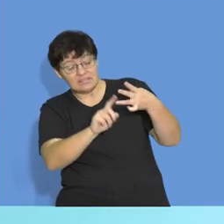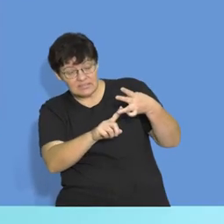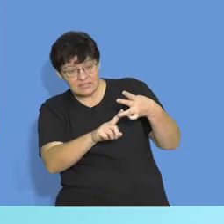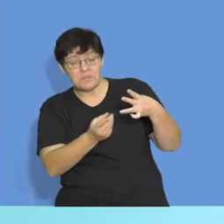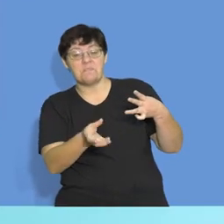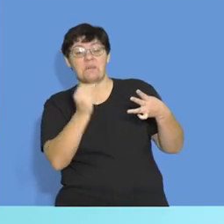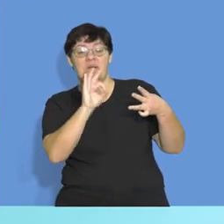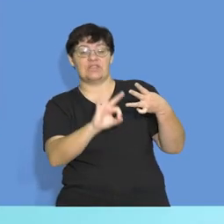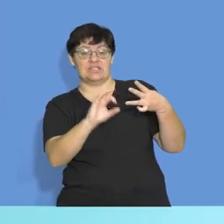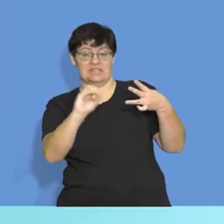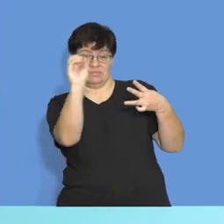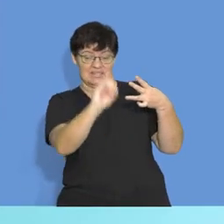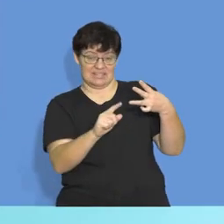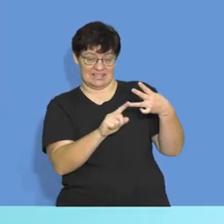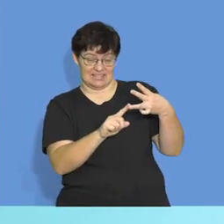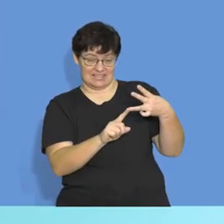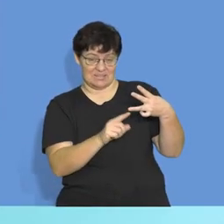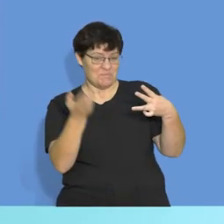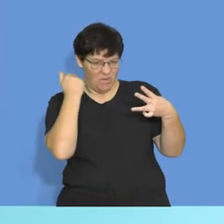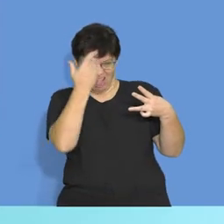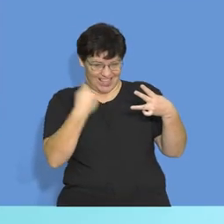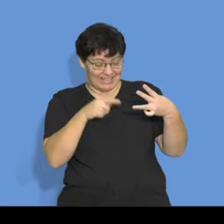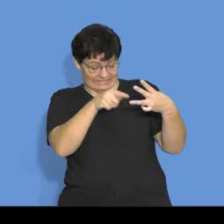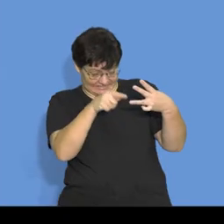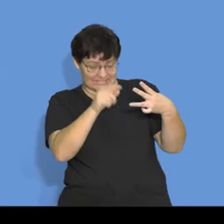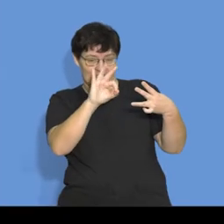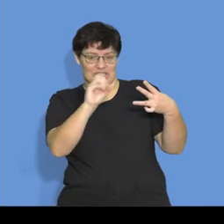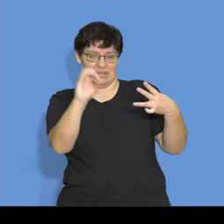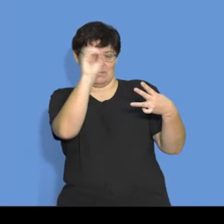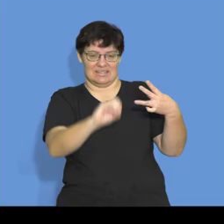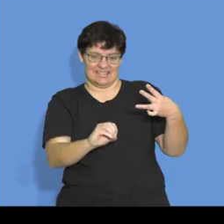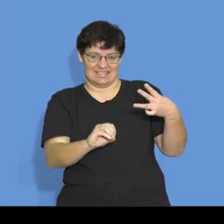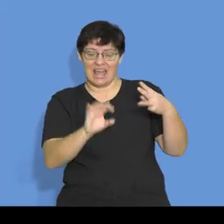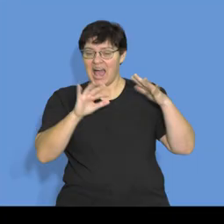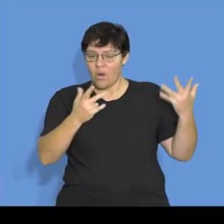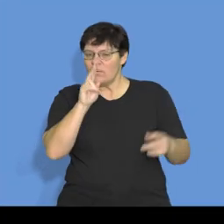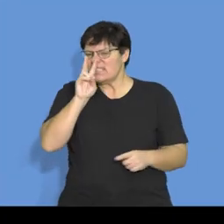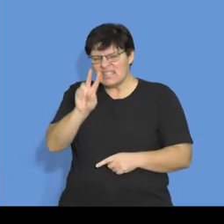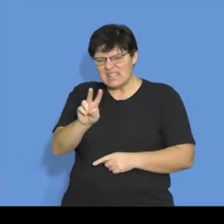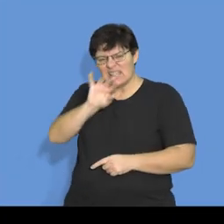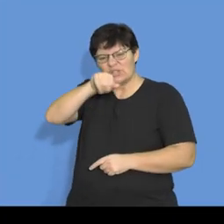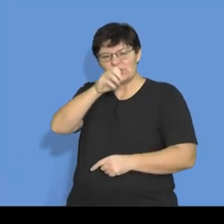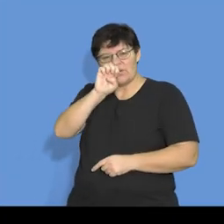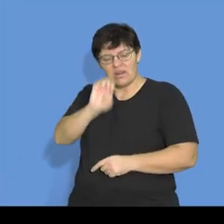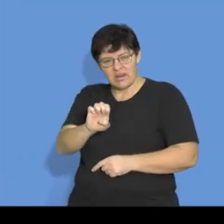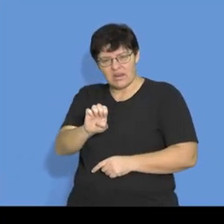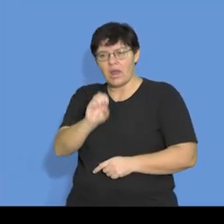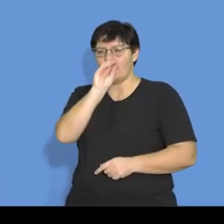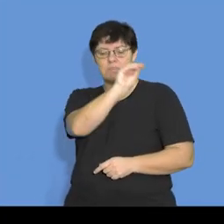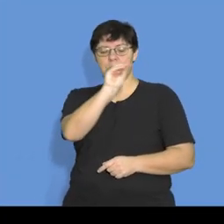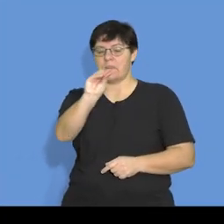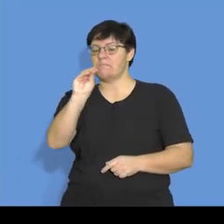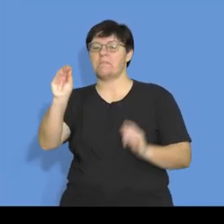30%. And how did I do it? Based on the, can you see, June's figures are filled in for you.